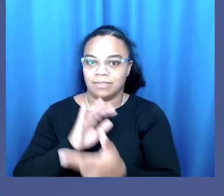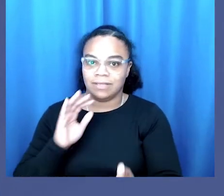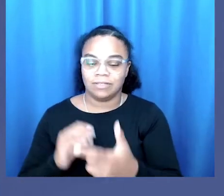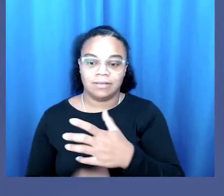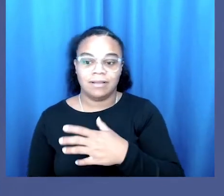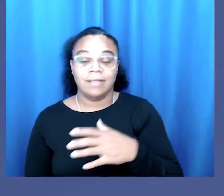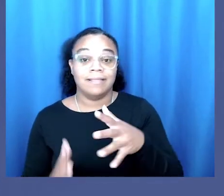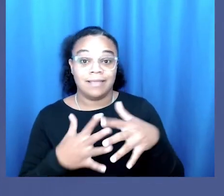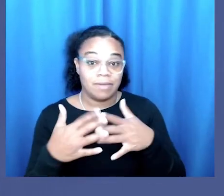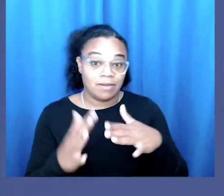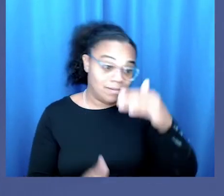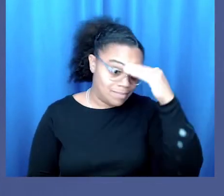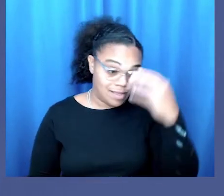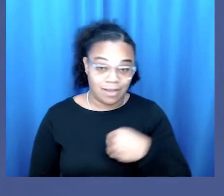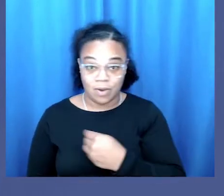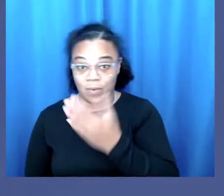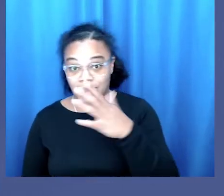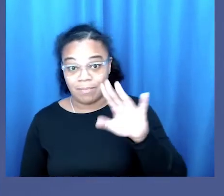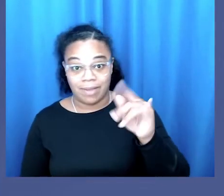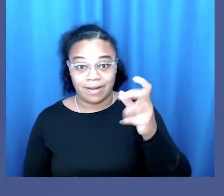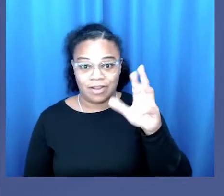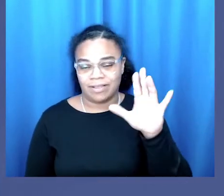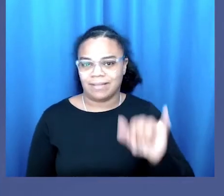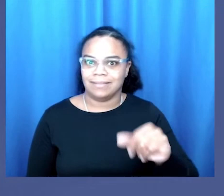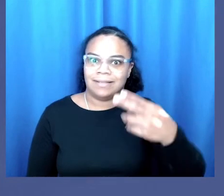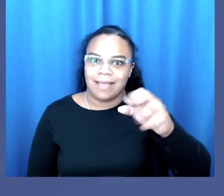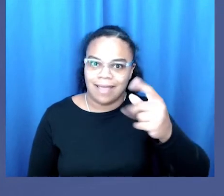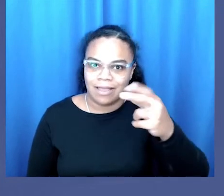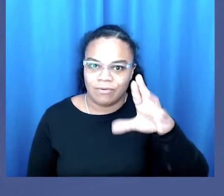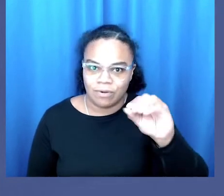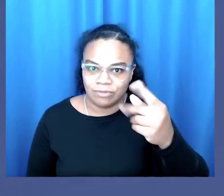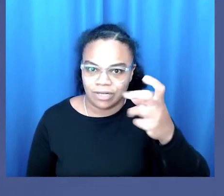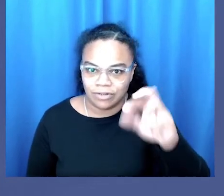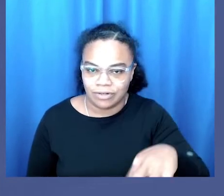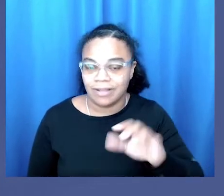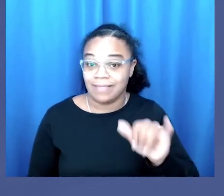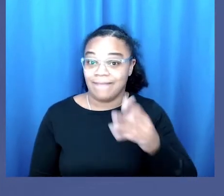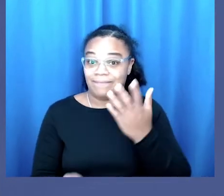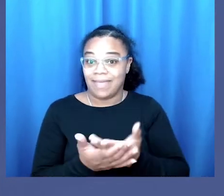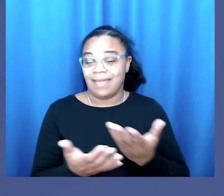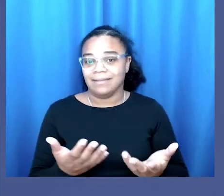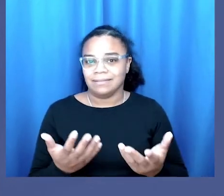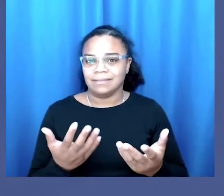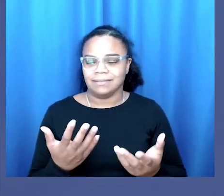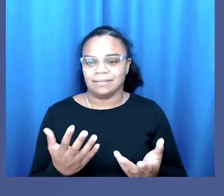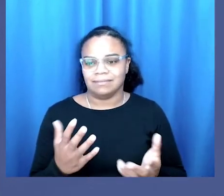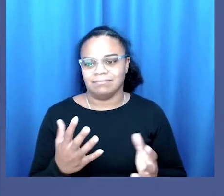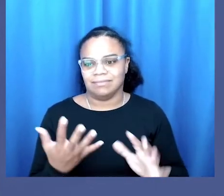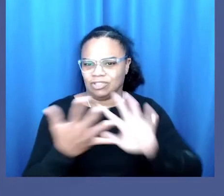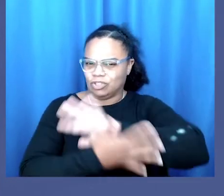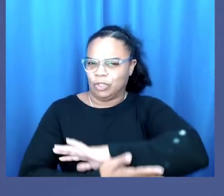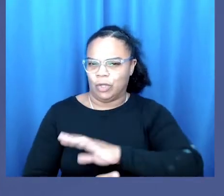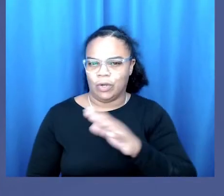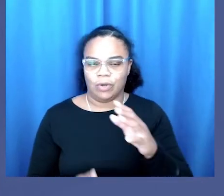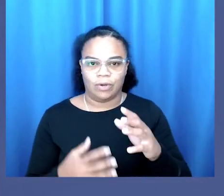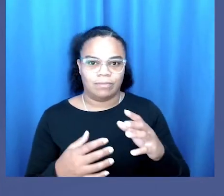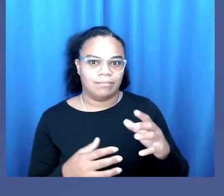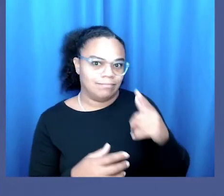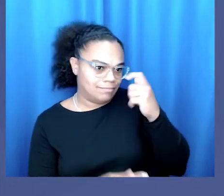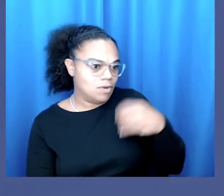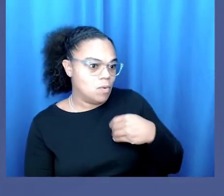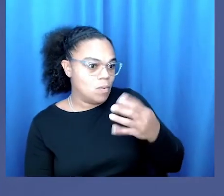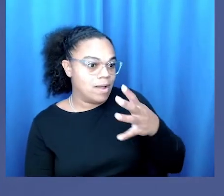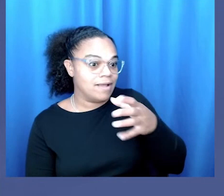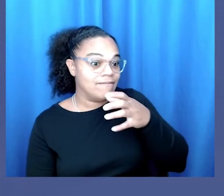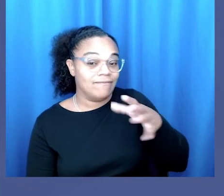the American black-white binary itself is a heterogender binary and this fact is obscured by white feminist